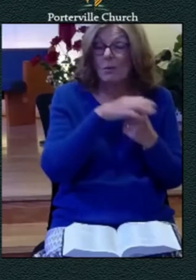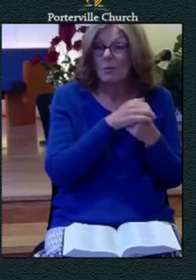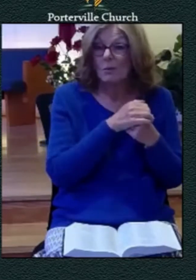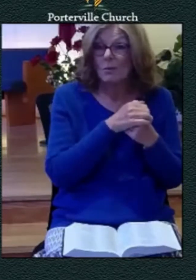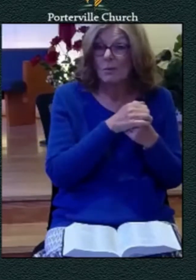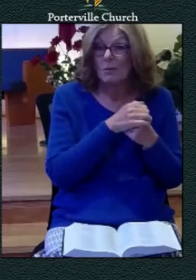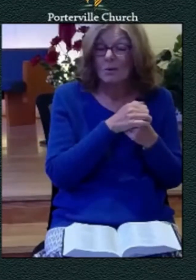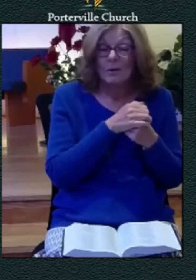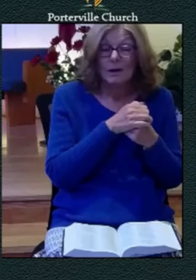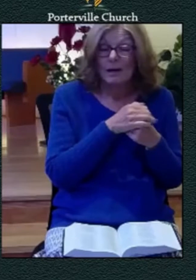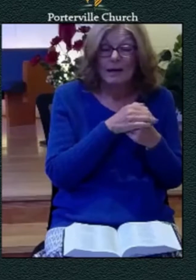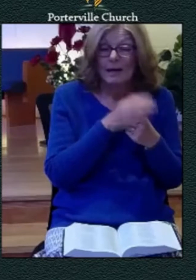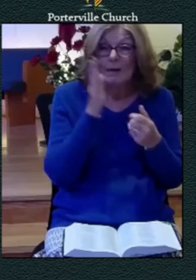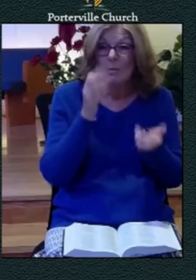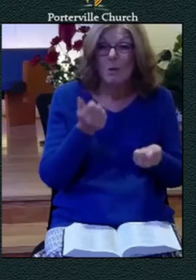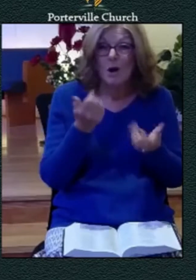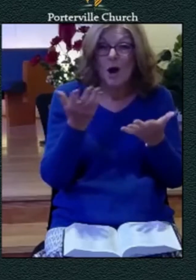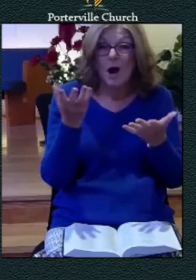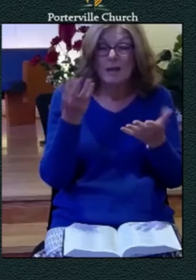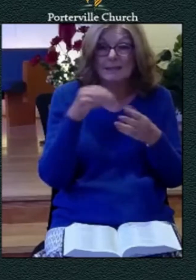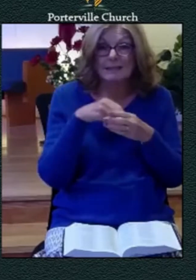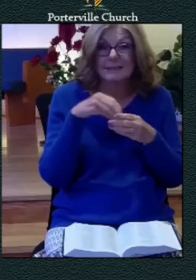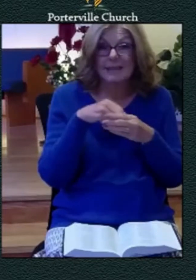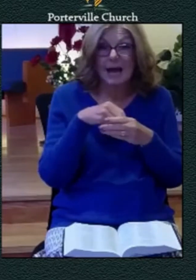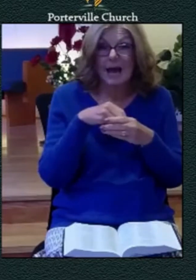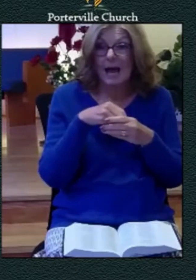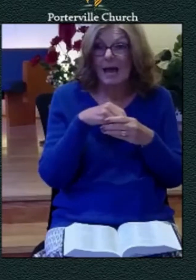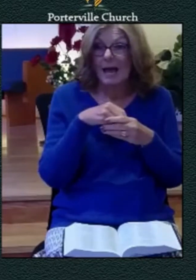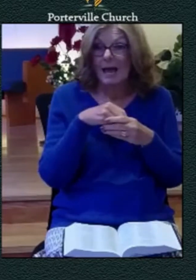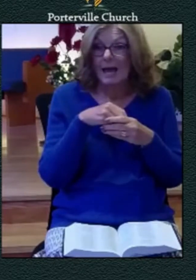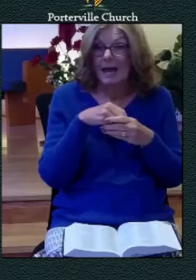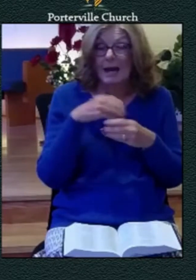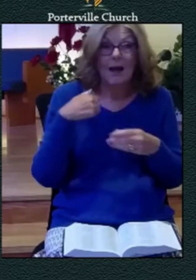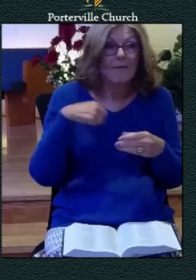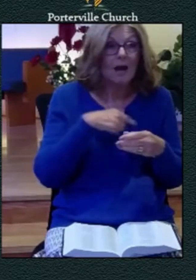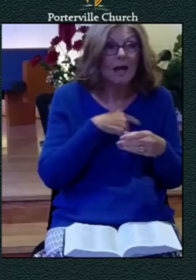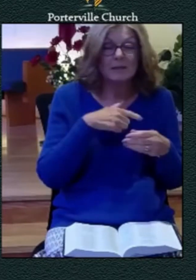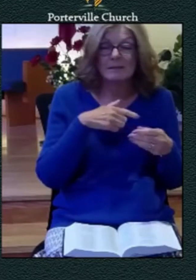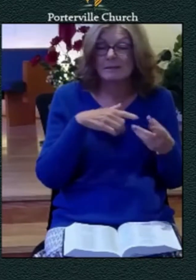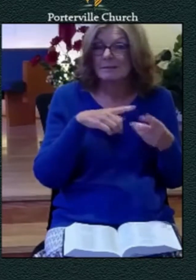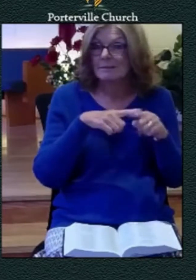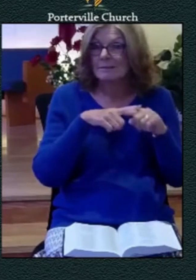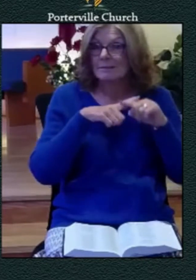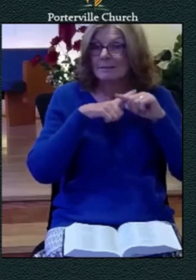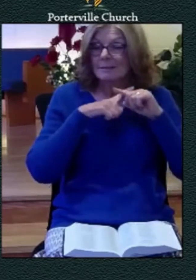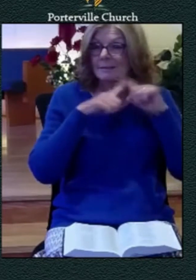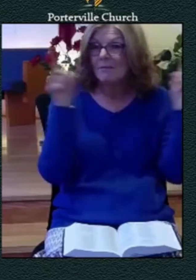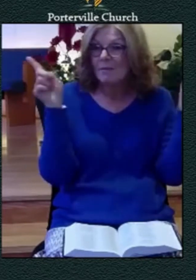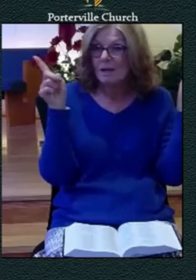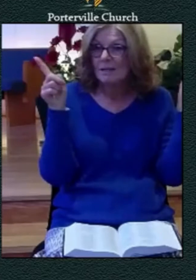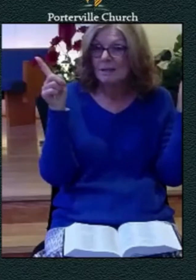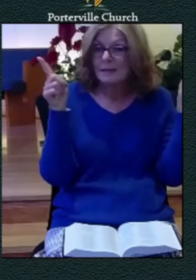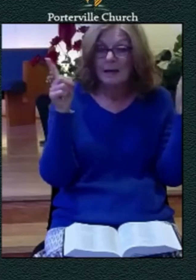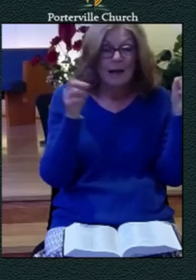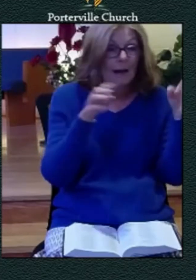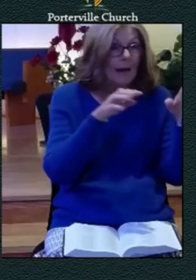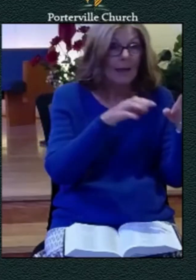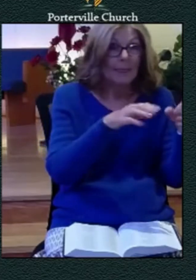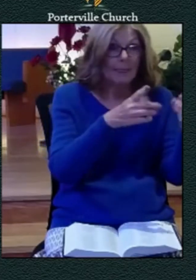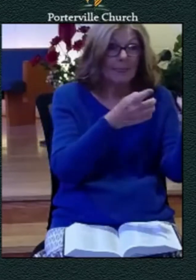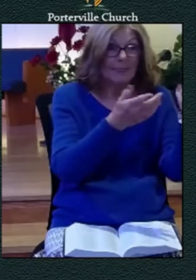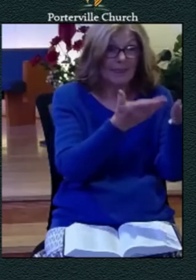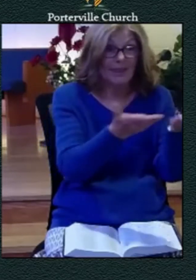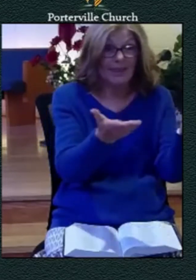an it's an it makes a night and day difference circumstance circumstance may may change difficulty may still be there